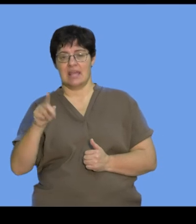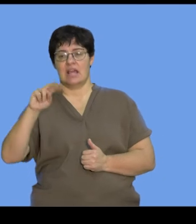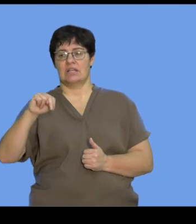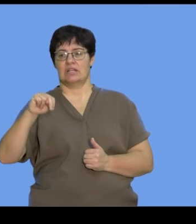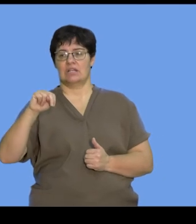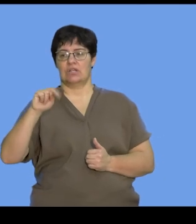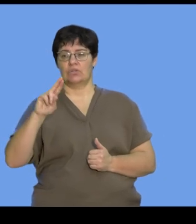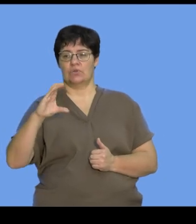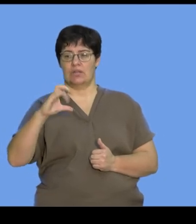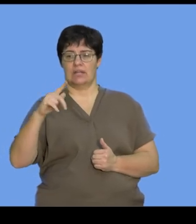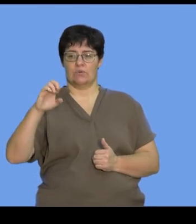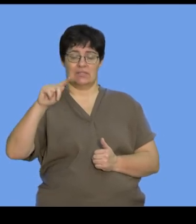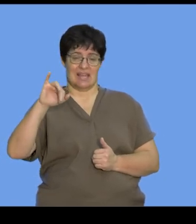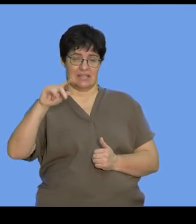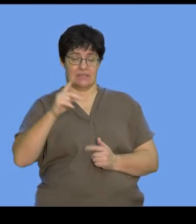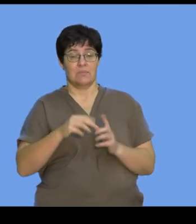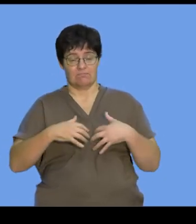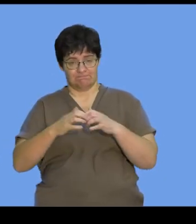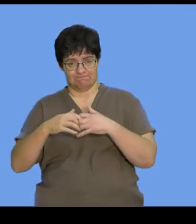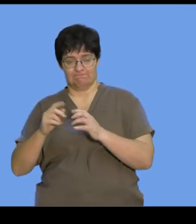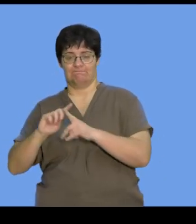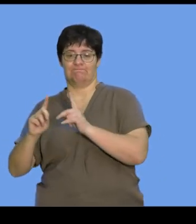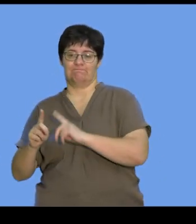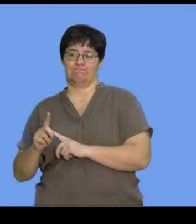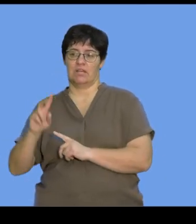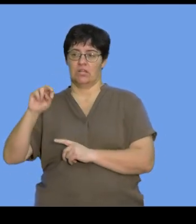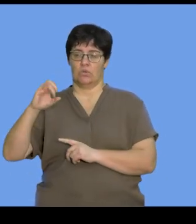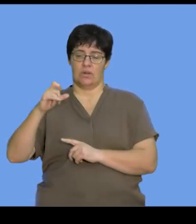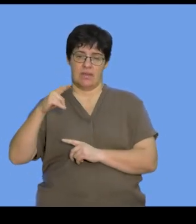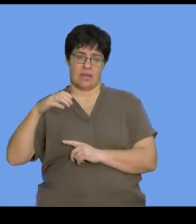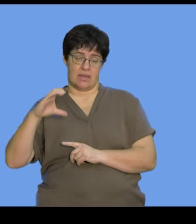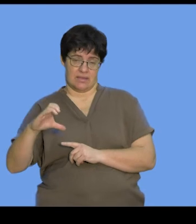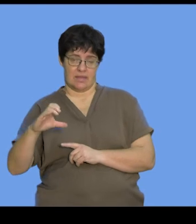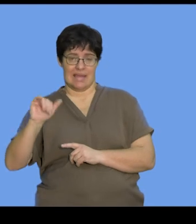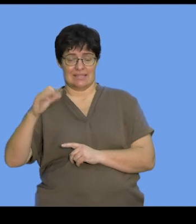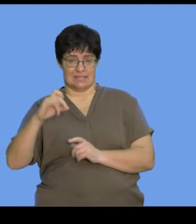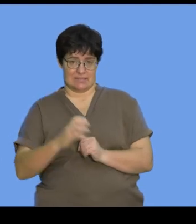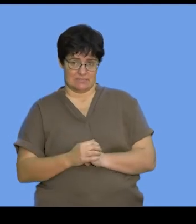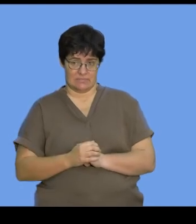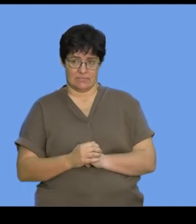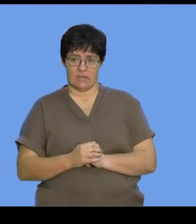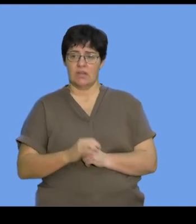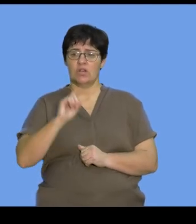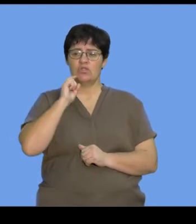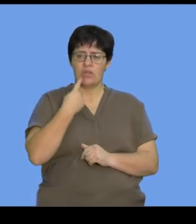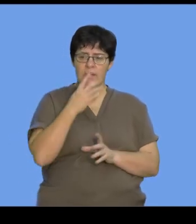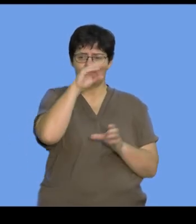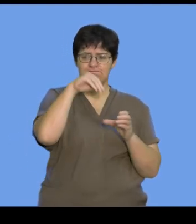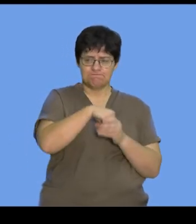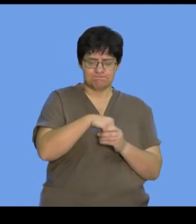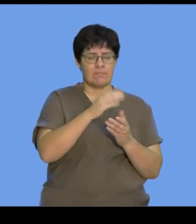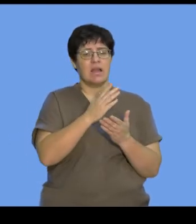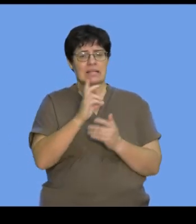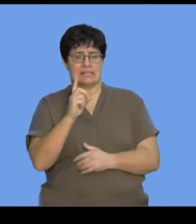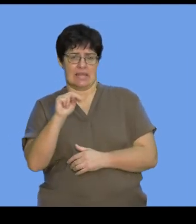different types of nucleic acids. Let's look at E. Sugar that forms part of DNA. And in our image earlier